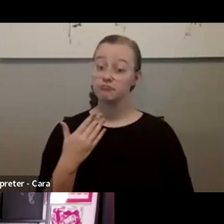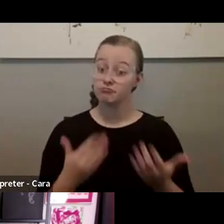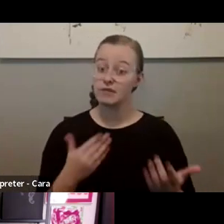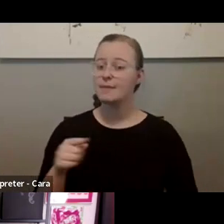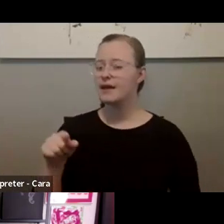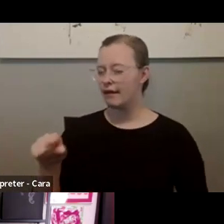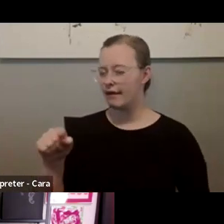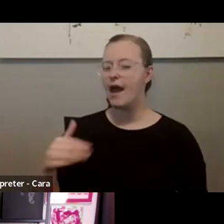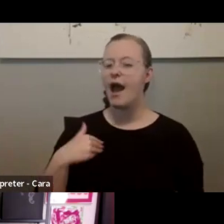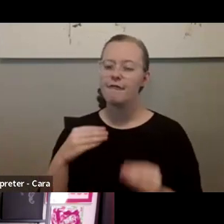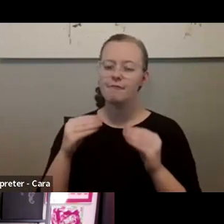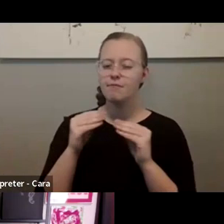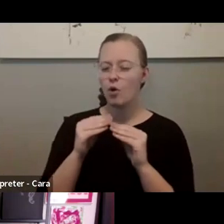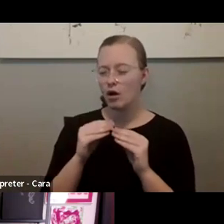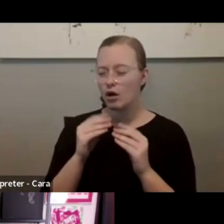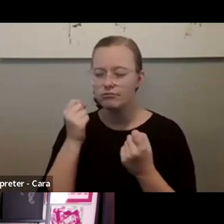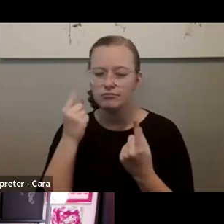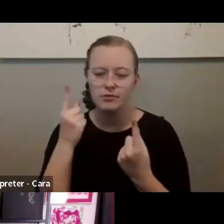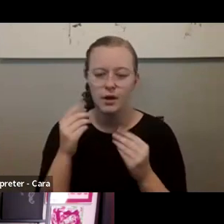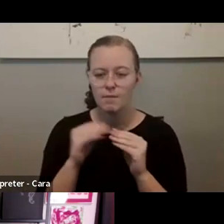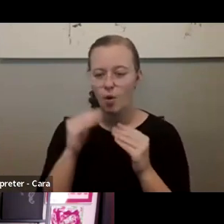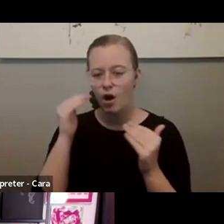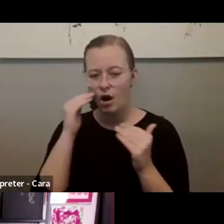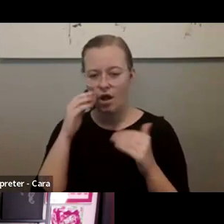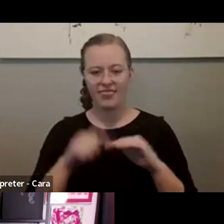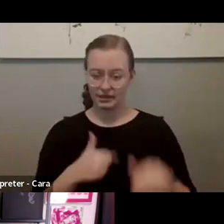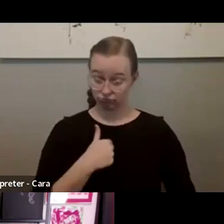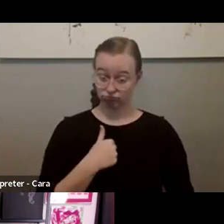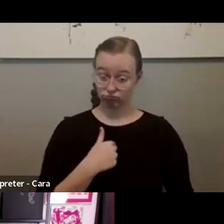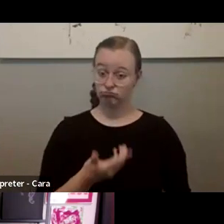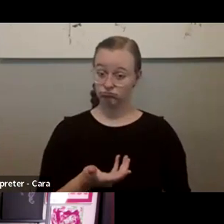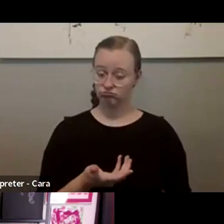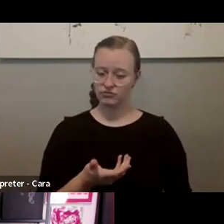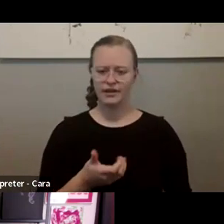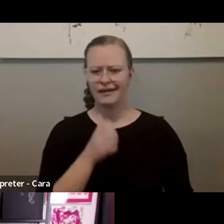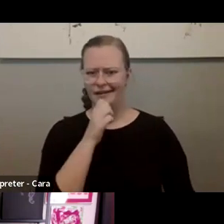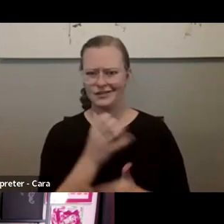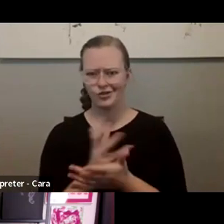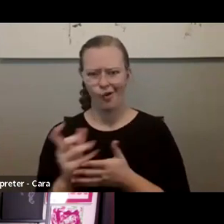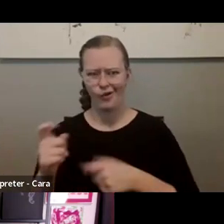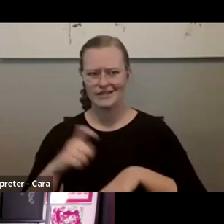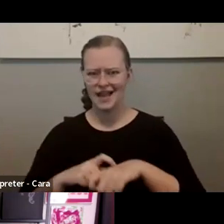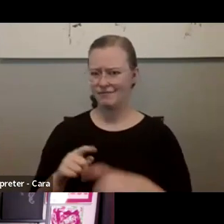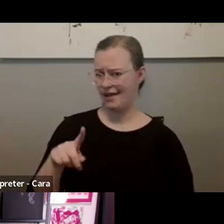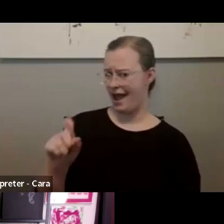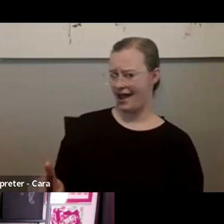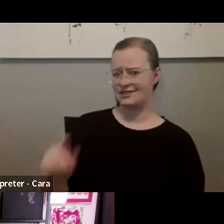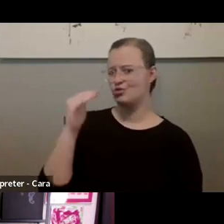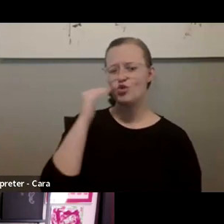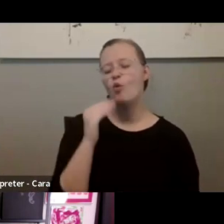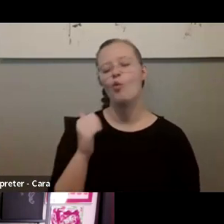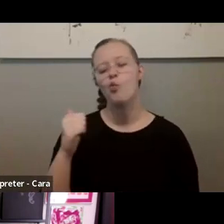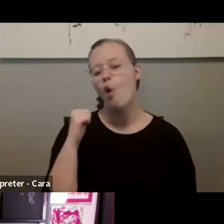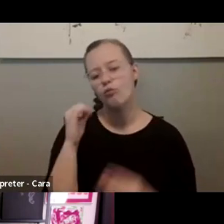insight than than you're going to. And don't don't waste time on making asks that, you know, won't be considered